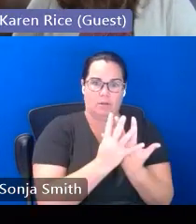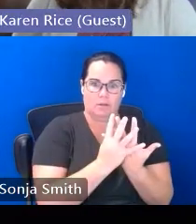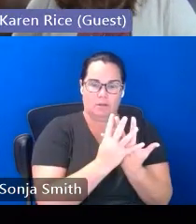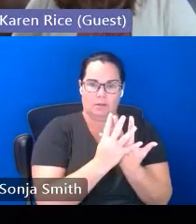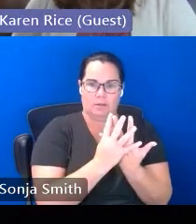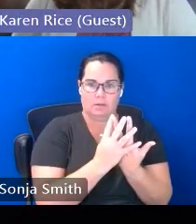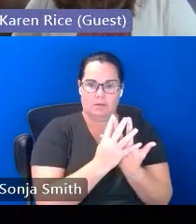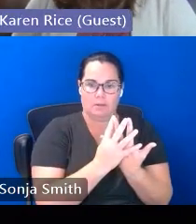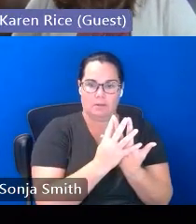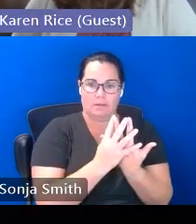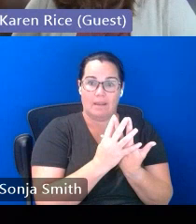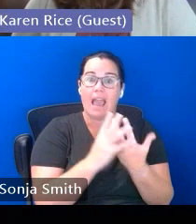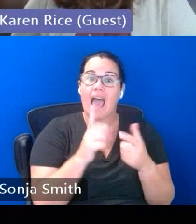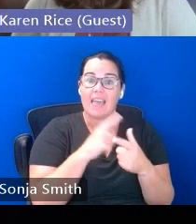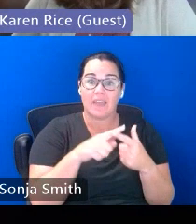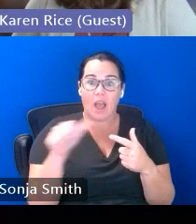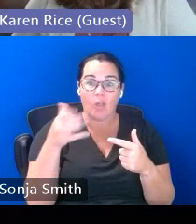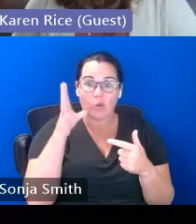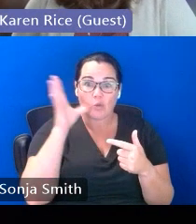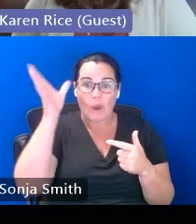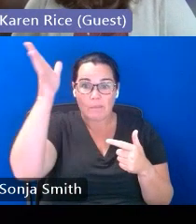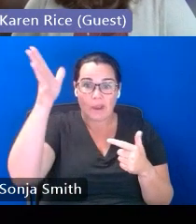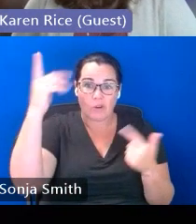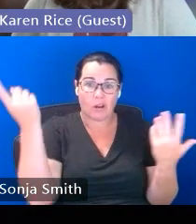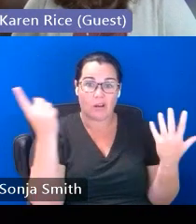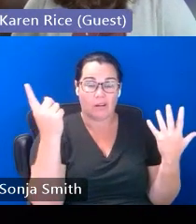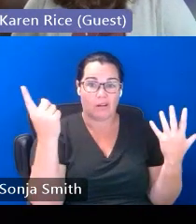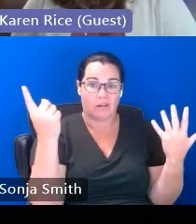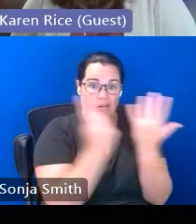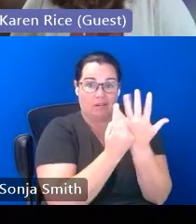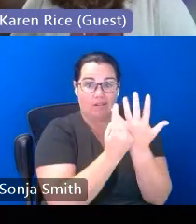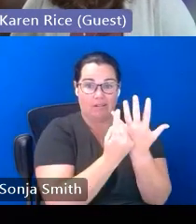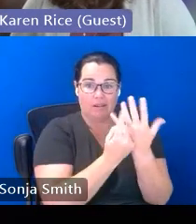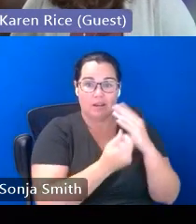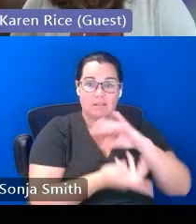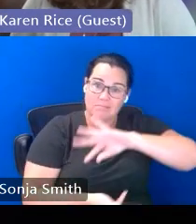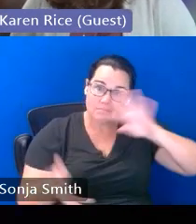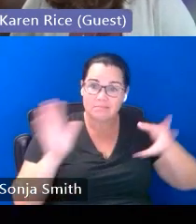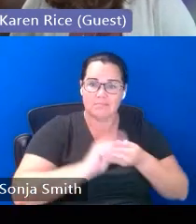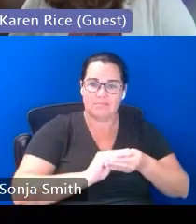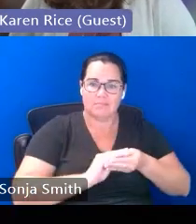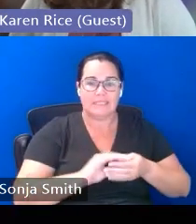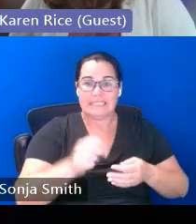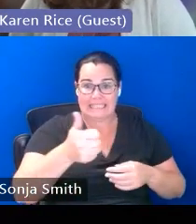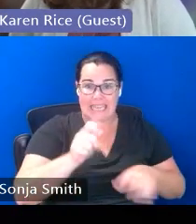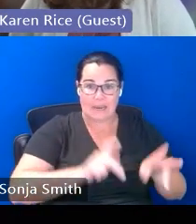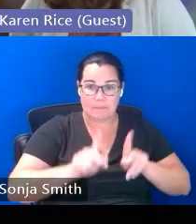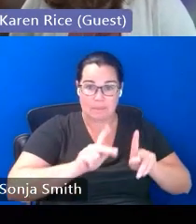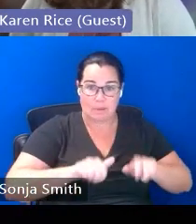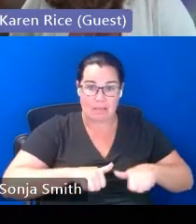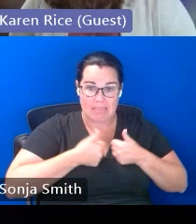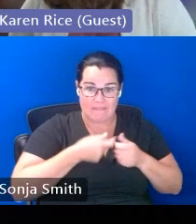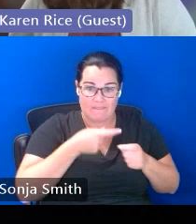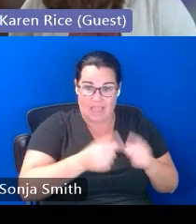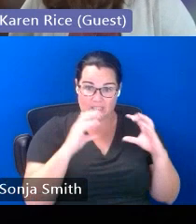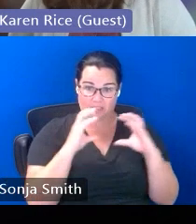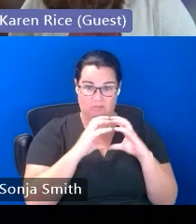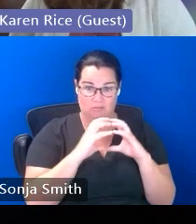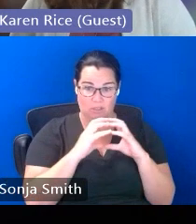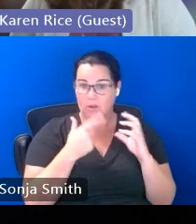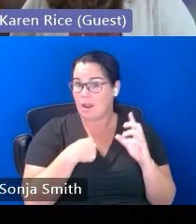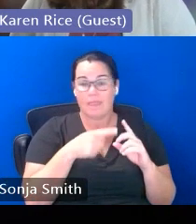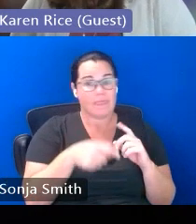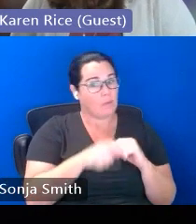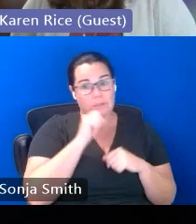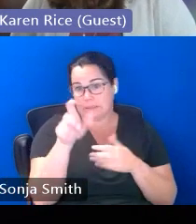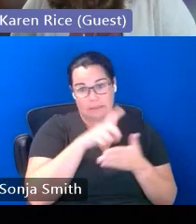had another grandparent move in with them and before we knew it there were nine people or ten people living in this trailer which was not made for ten